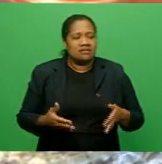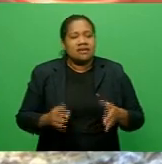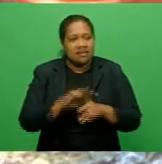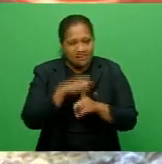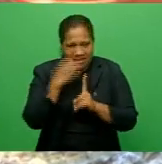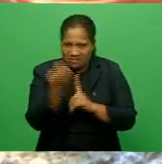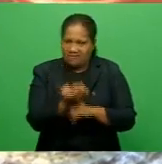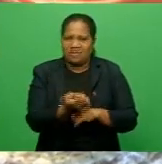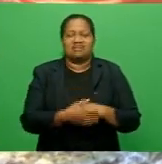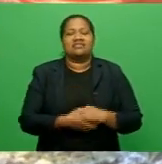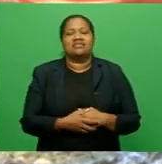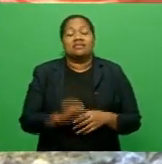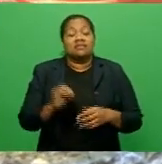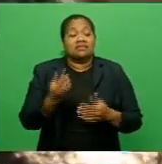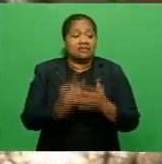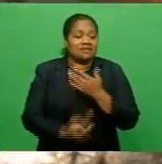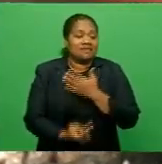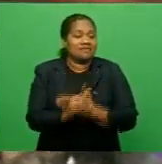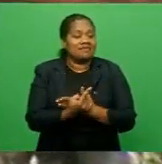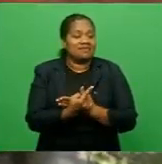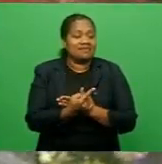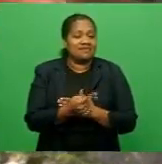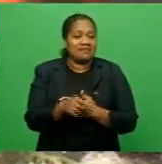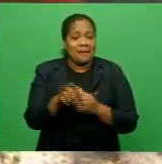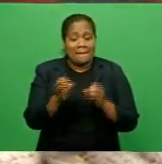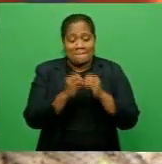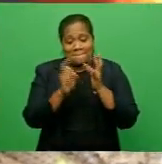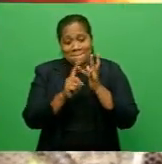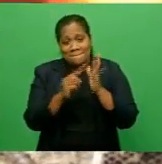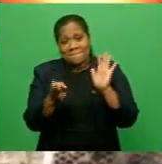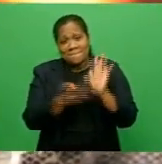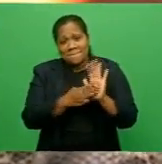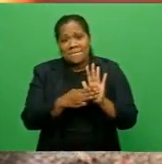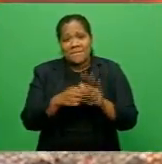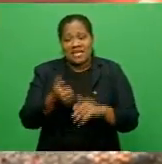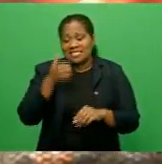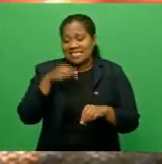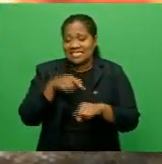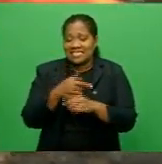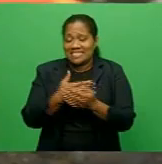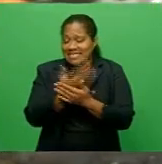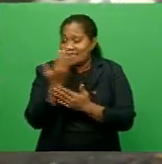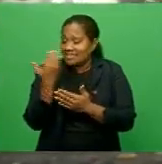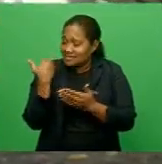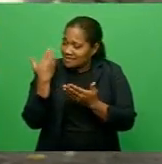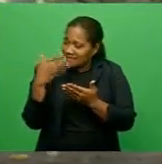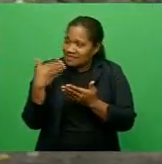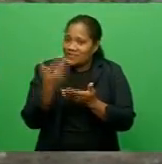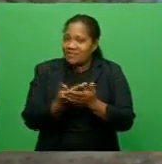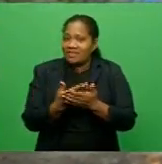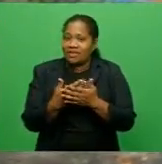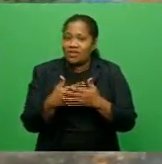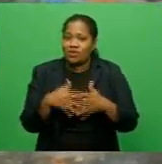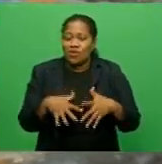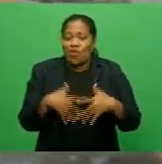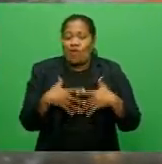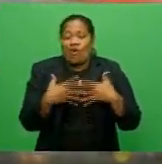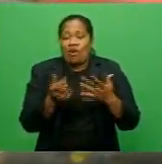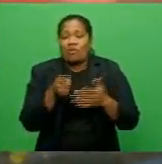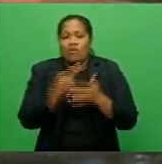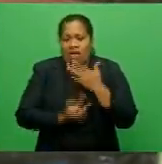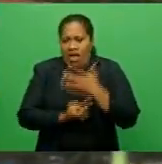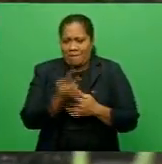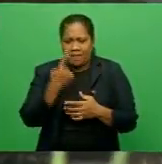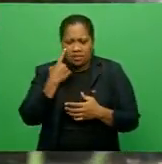collected by the revolution boom is from the past six days an overwhelming indication of the amount of